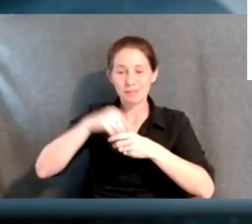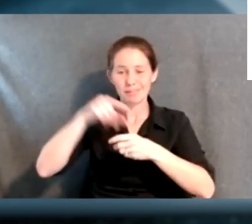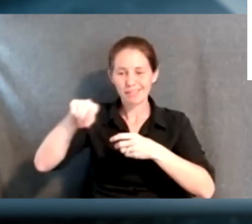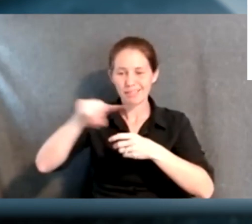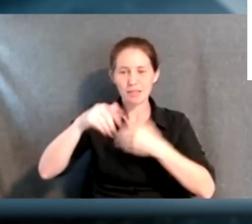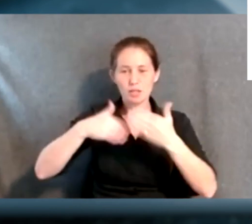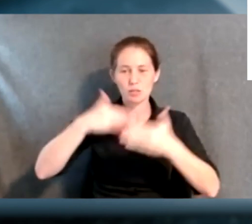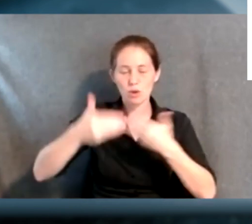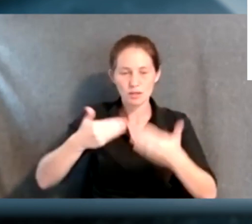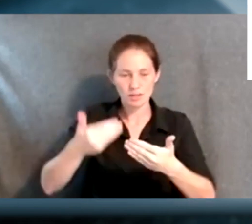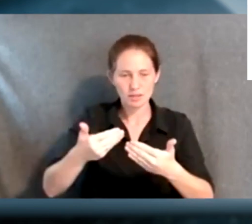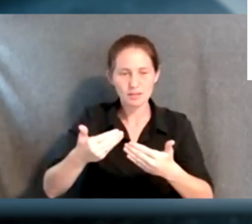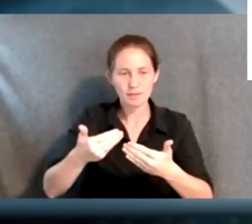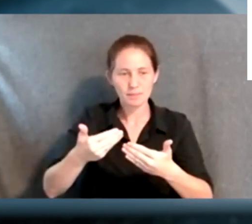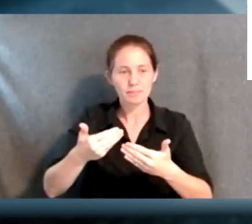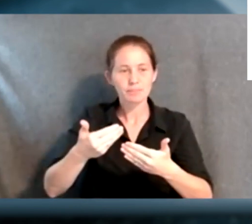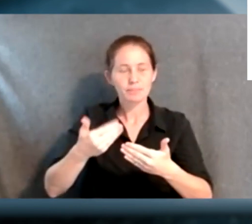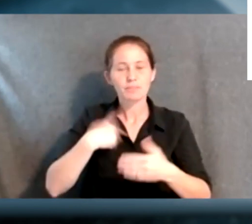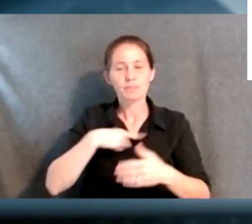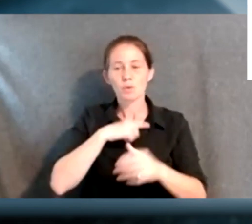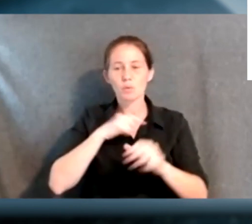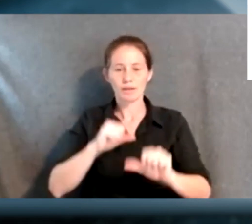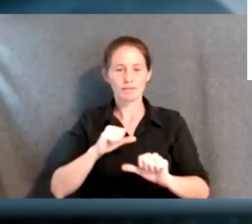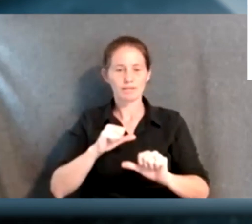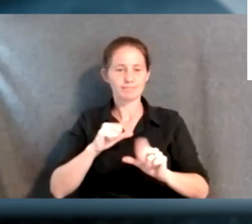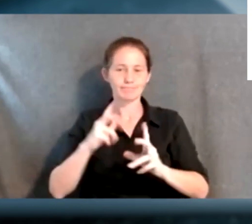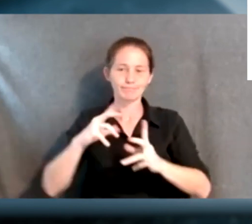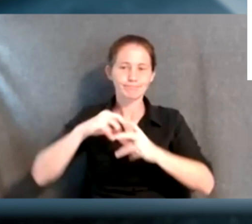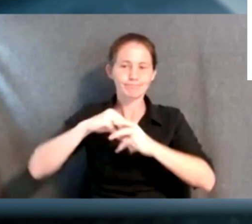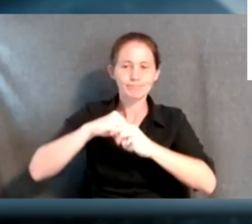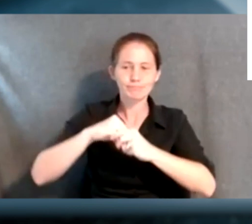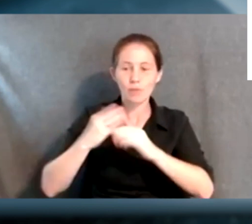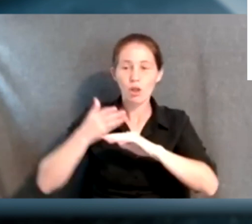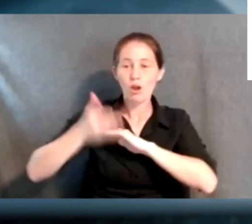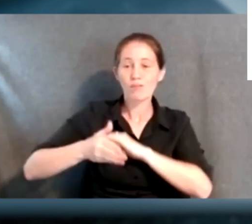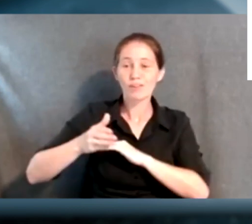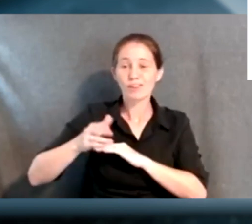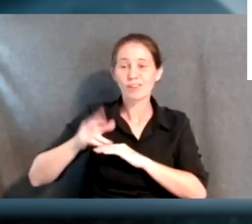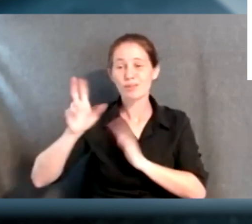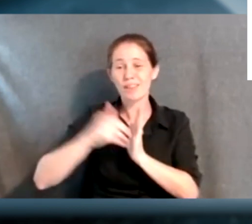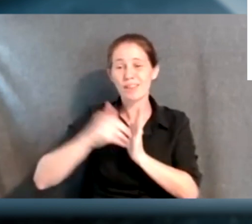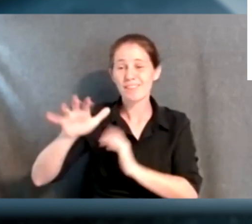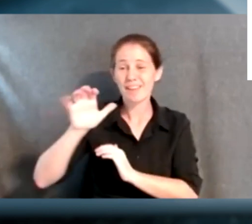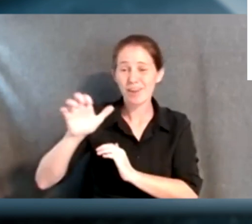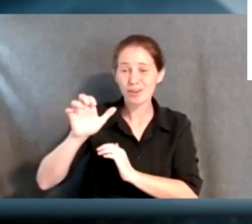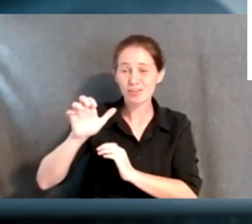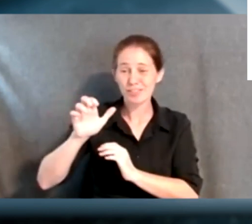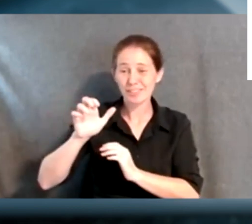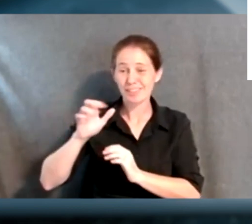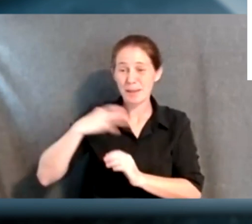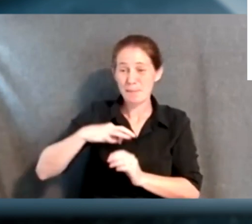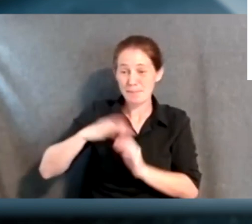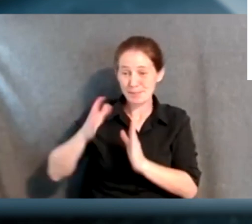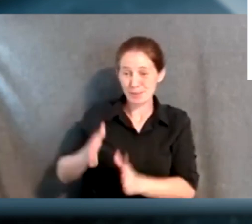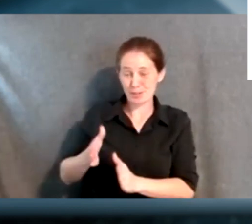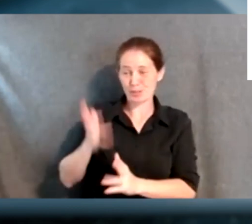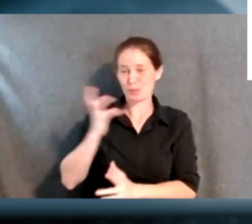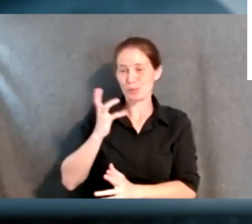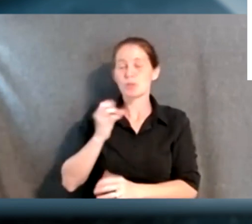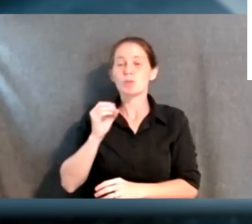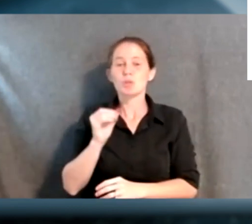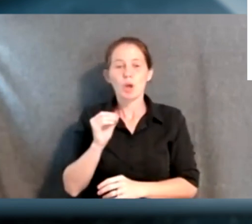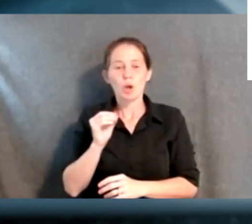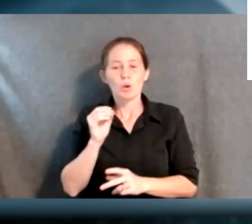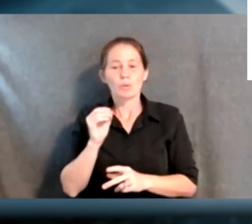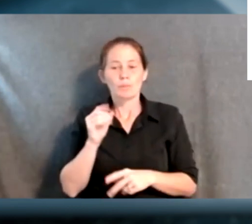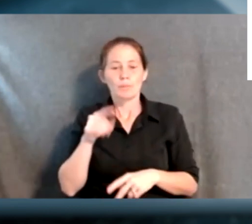process, you know, we've engaged more than 2,500 Pittsburghers. So we've really made sure that we've, you know, built, you know, P4